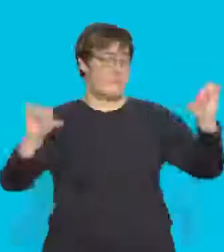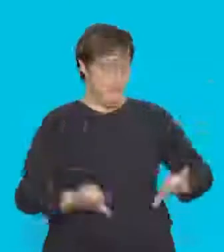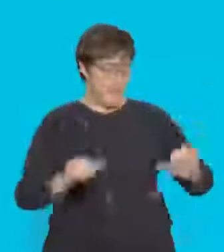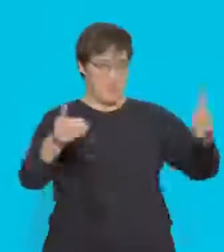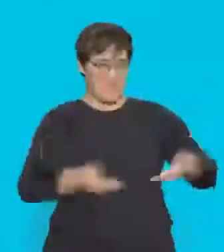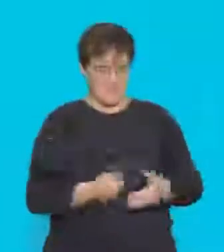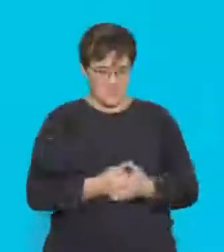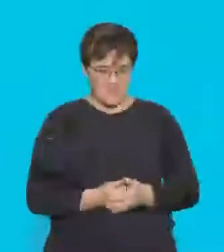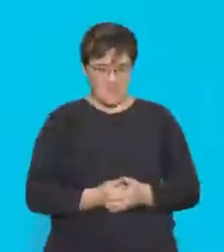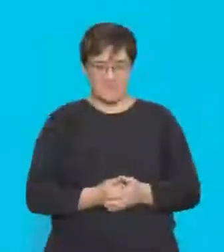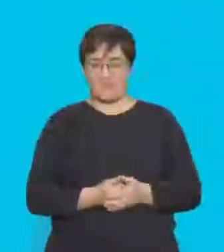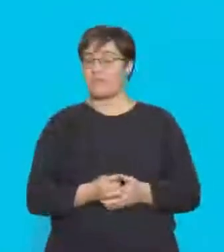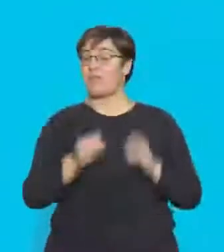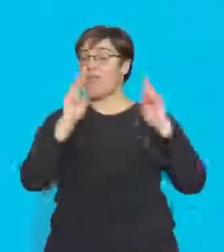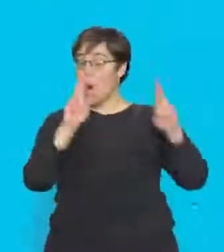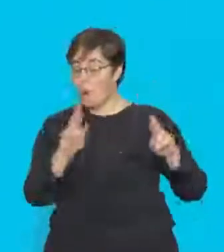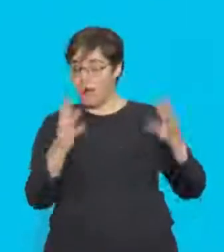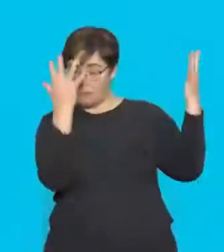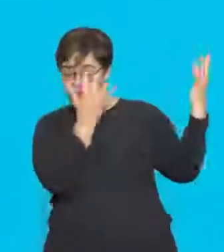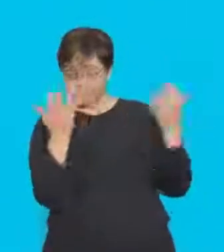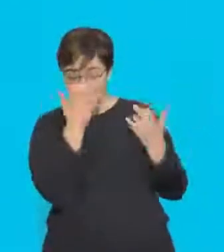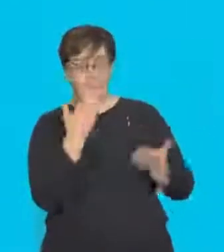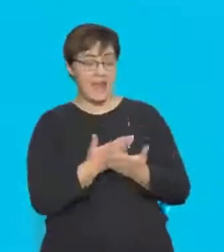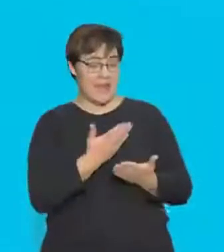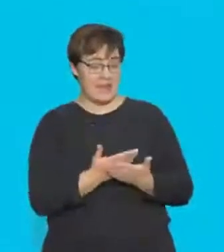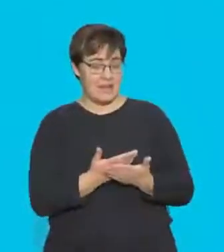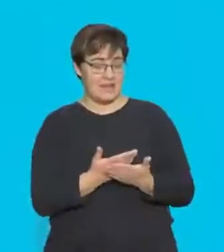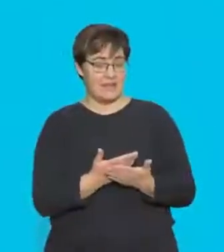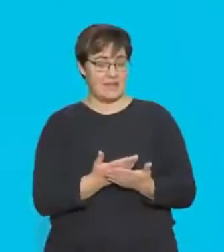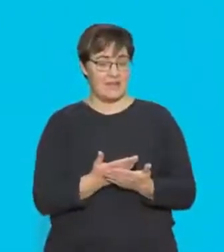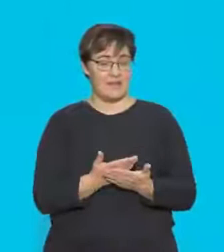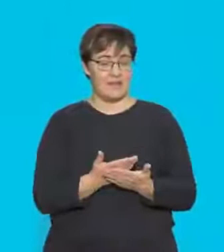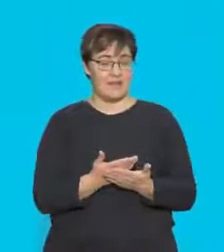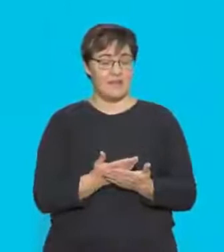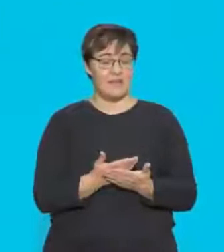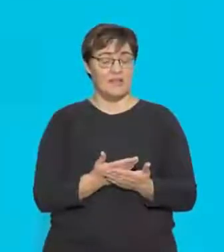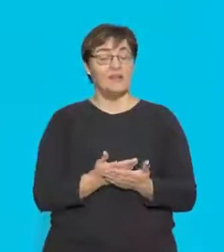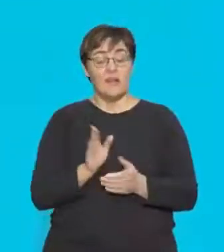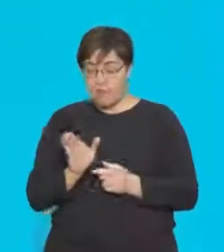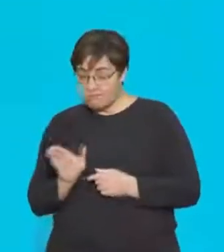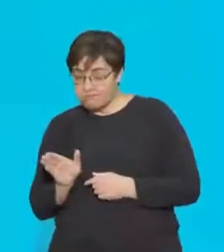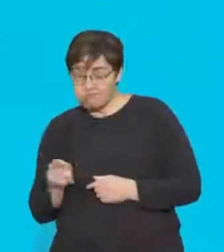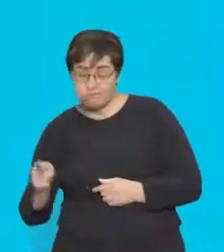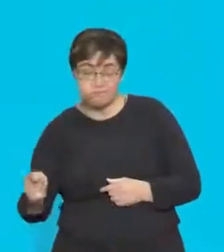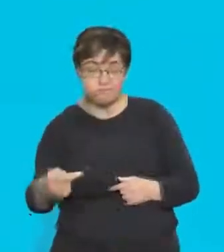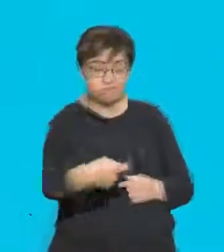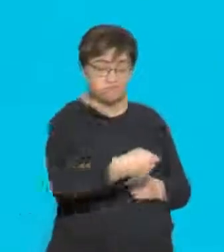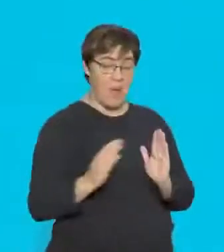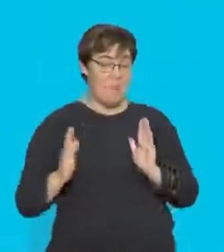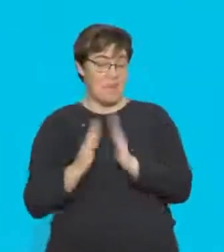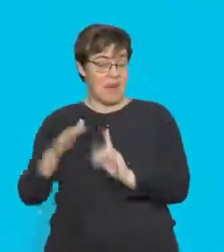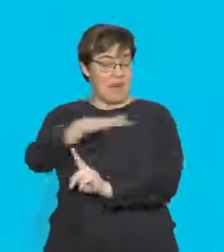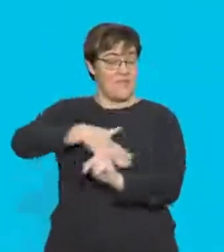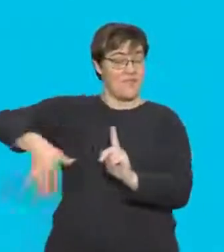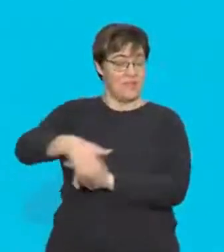Welcome back. I hope you've been able to work out what the direction of the magnetic